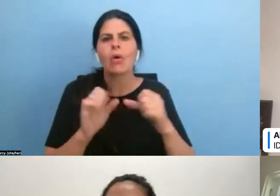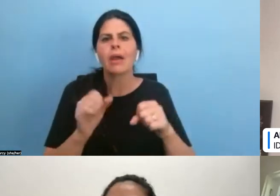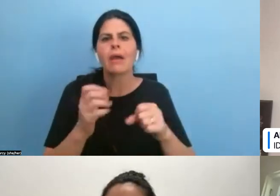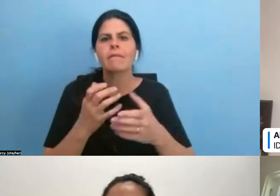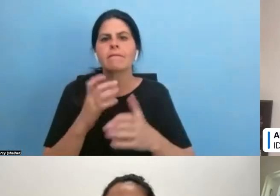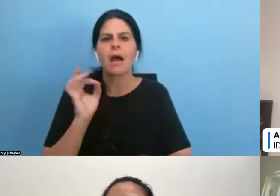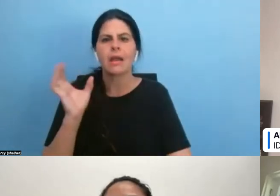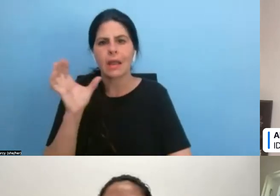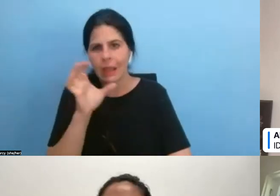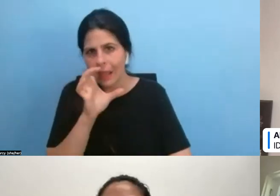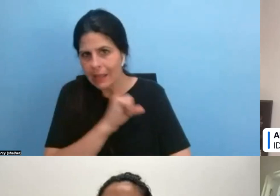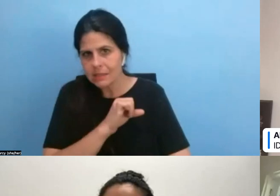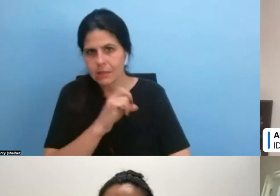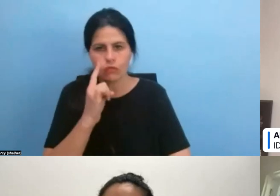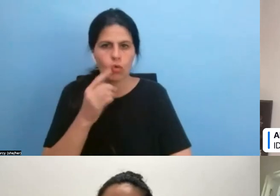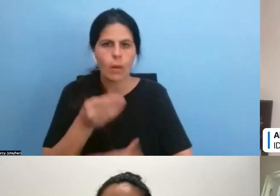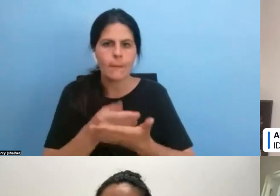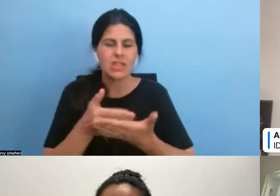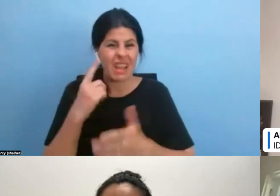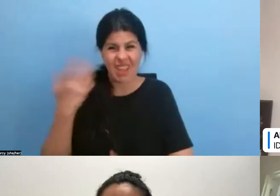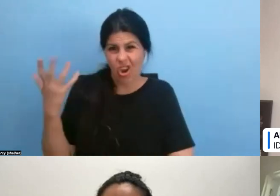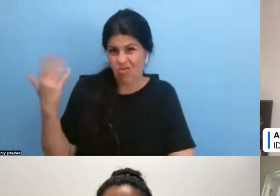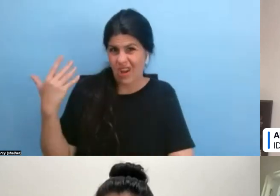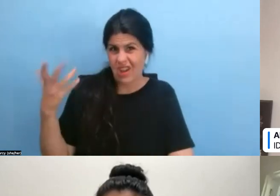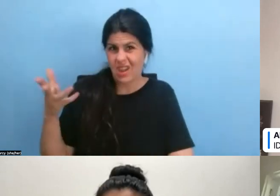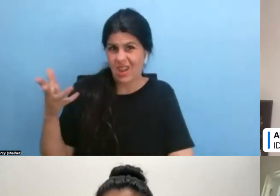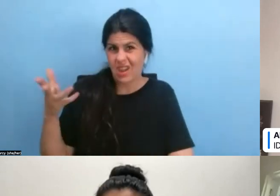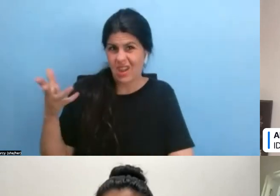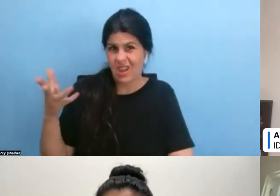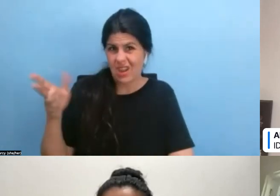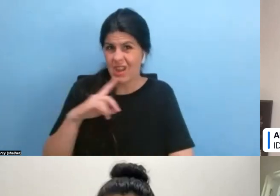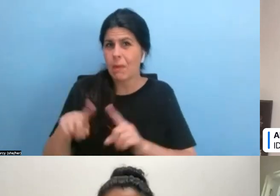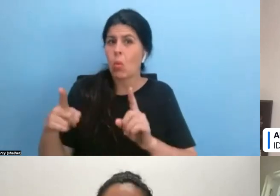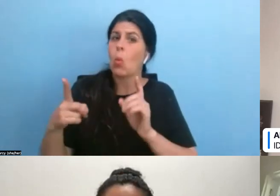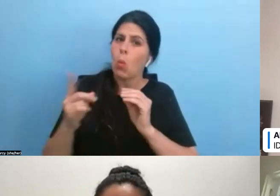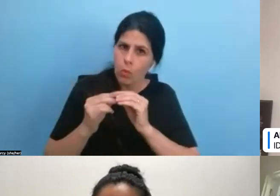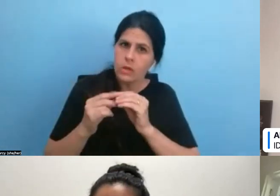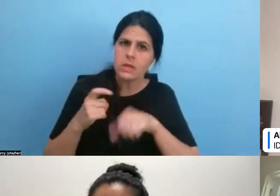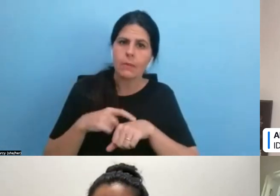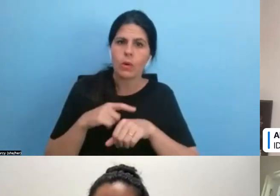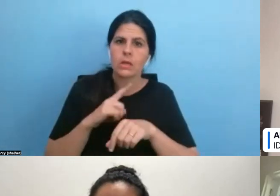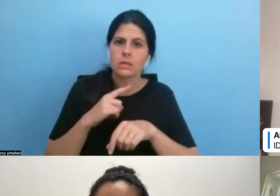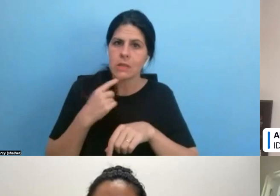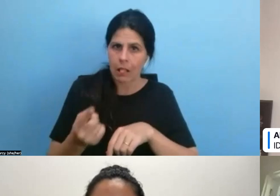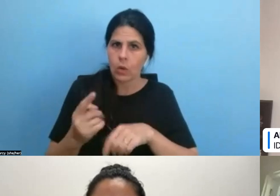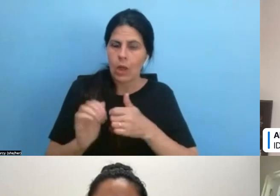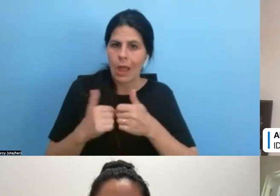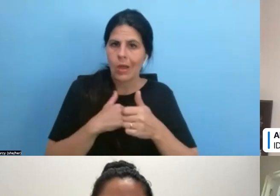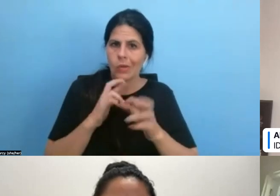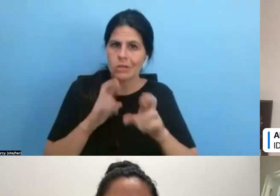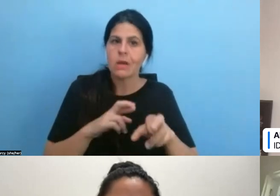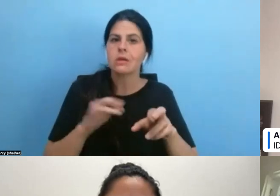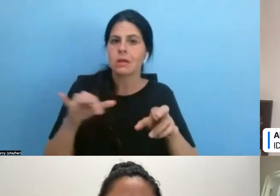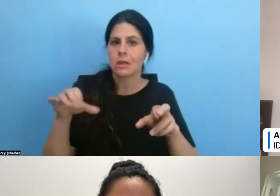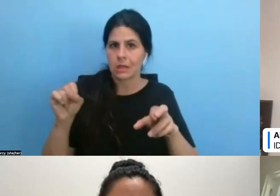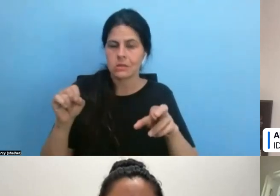answered this, but I just want to hit home one more time, um, what we did. Yes. Okay. Yes. So,